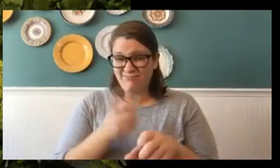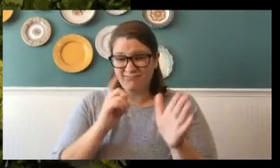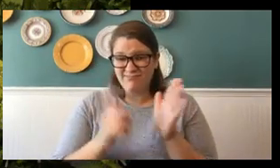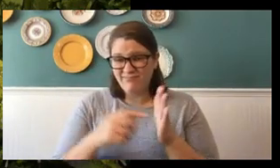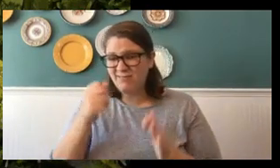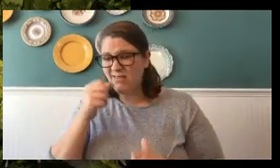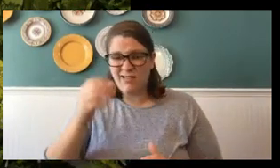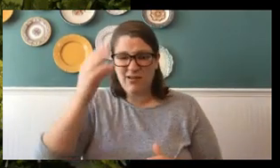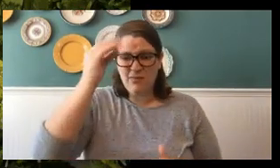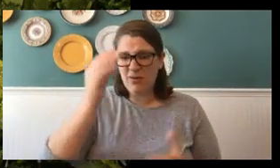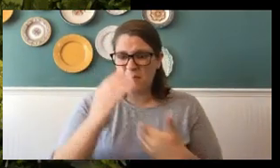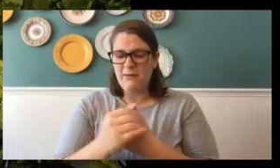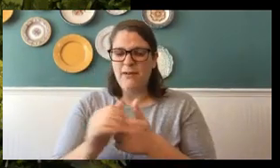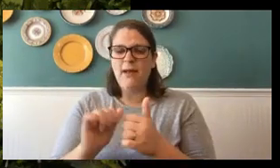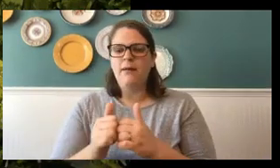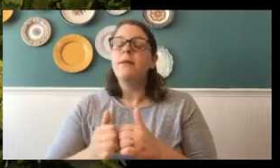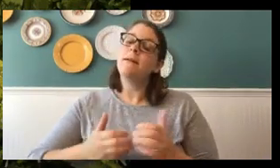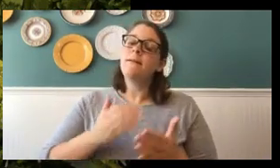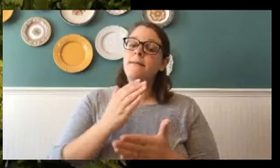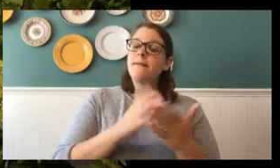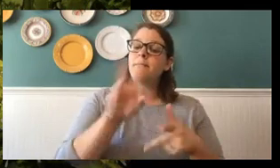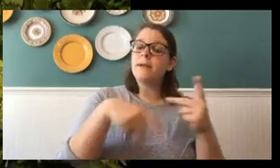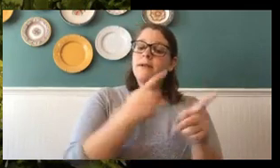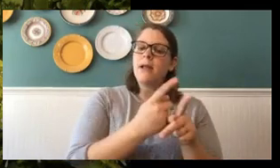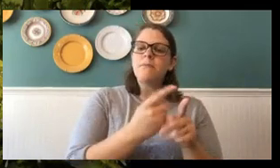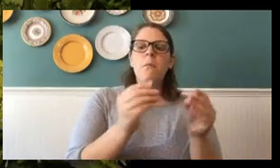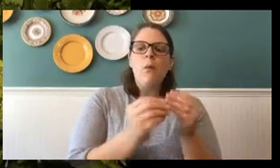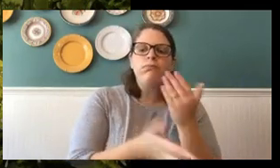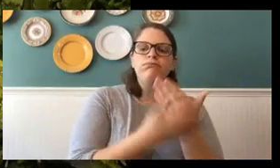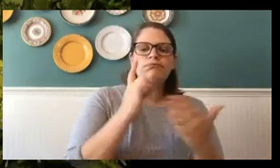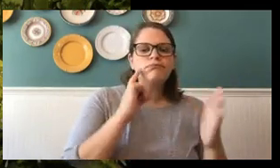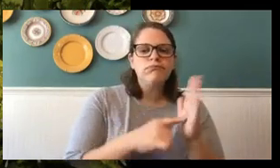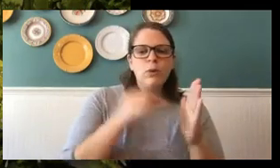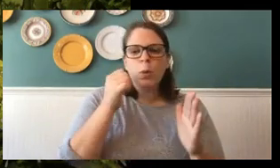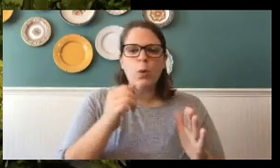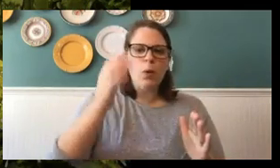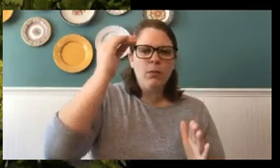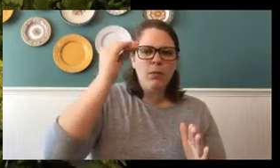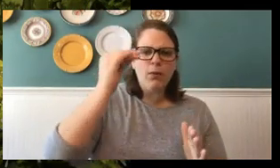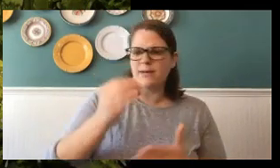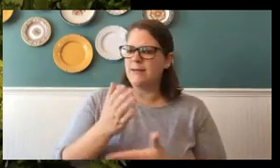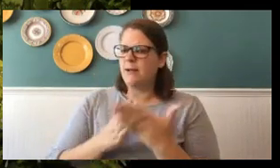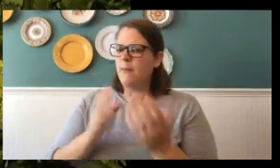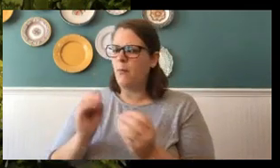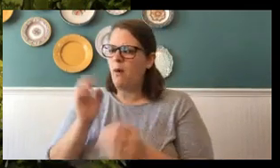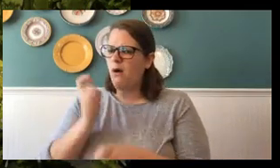butterfly, it will be easier or it could be hard to determine which is a boy or a girl. I hope that answered your question. Very